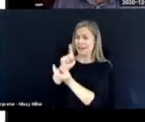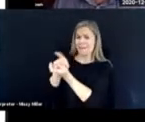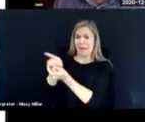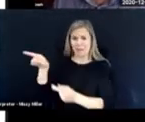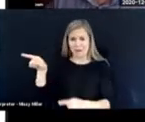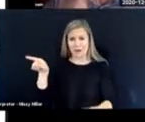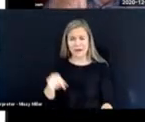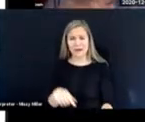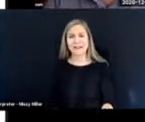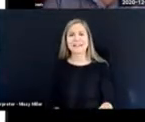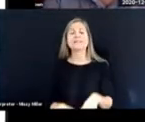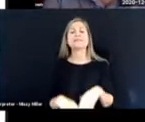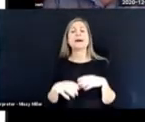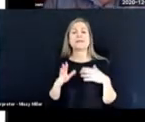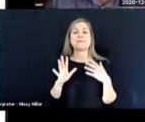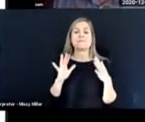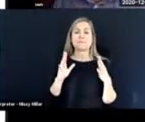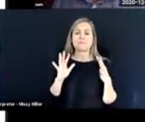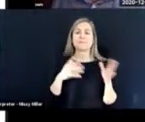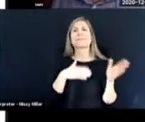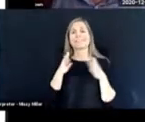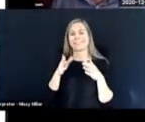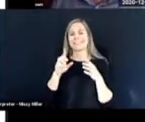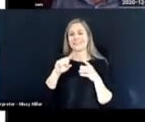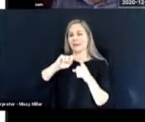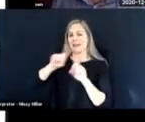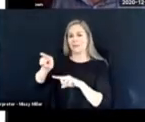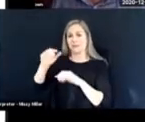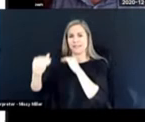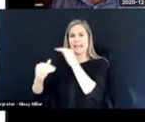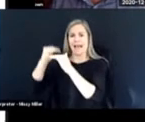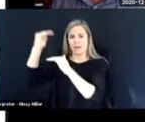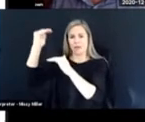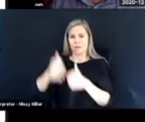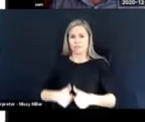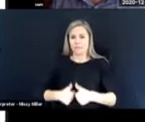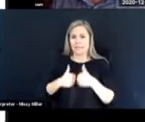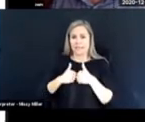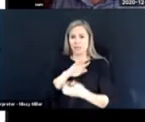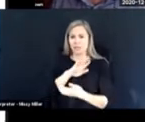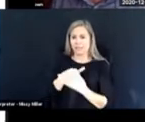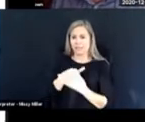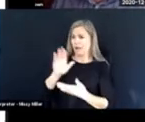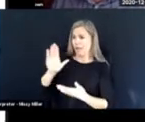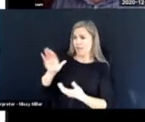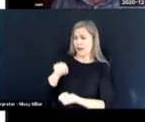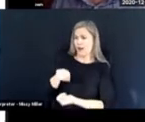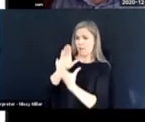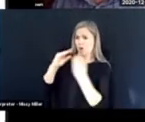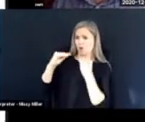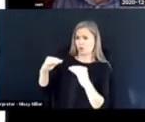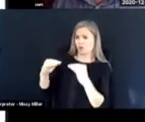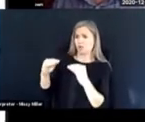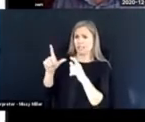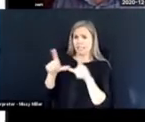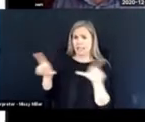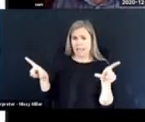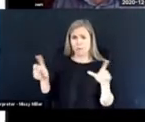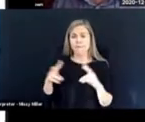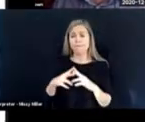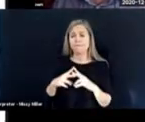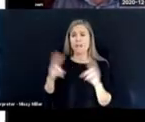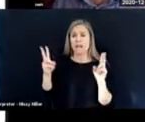the last minute. Then, when I visited the adult residential centre, the approach to teaching